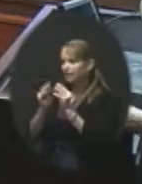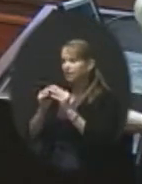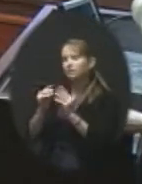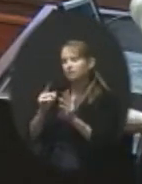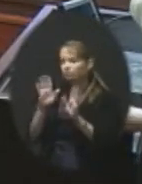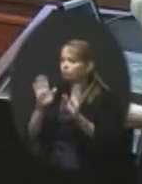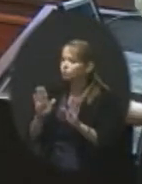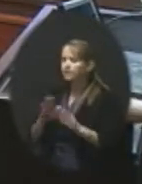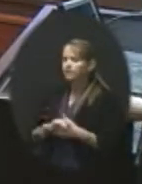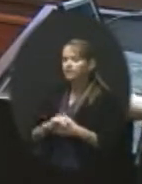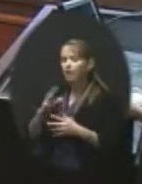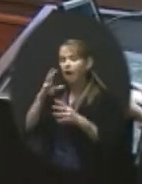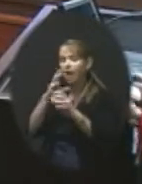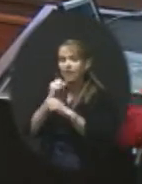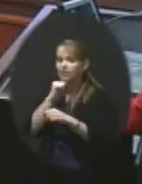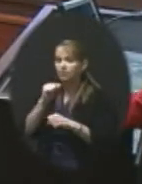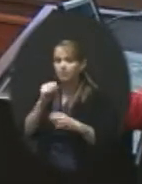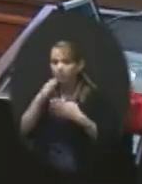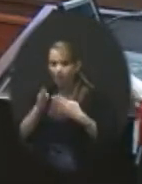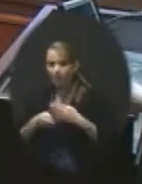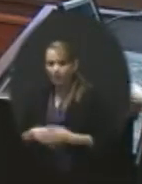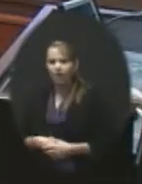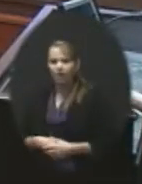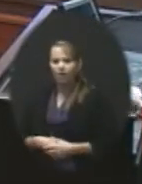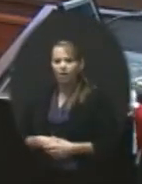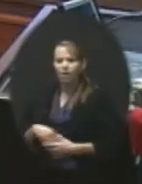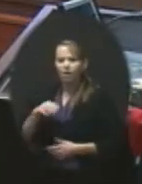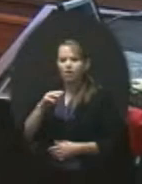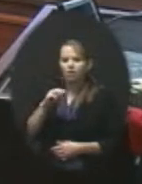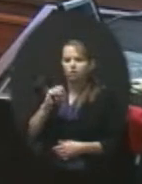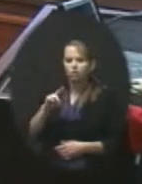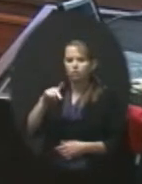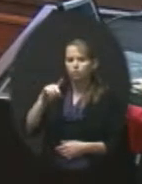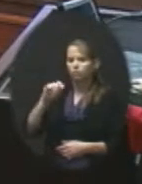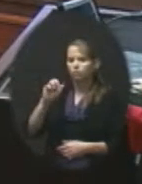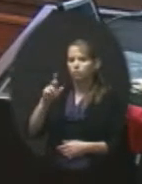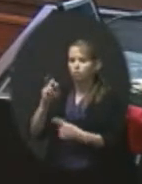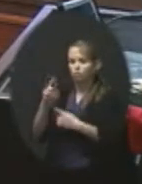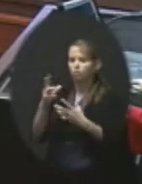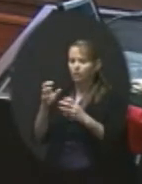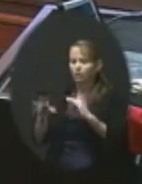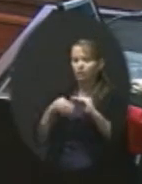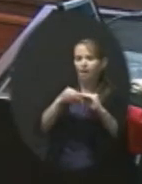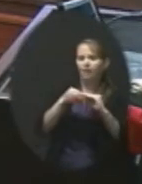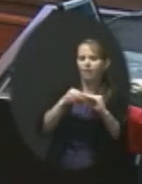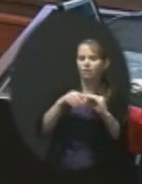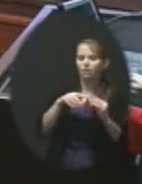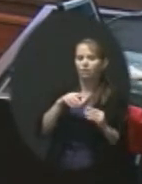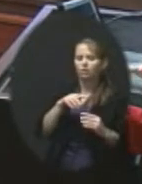I guess I wasn't wrapping up. I just want add on to what Dr. Daniel said is that, you know,